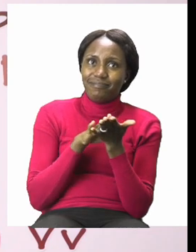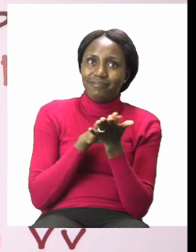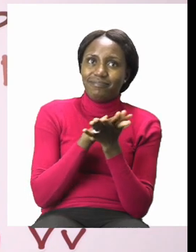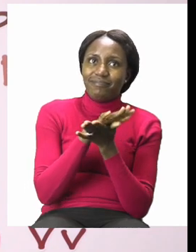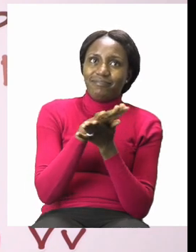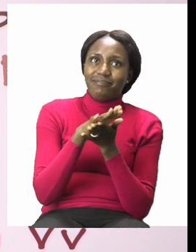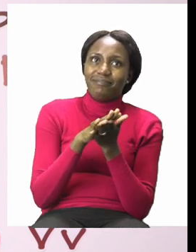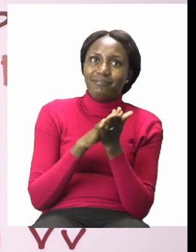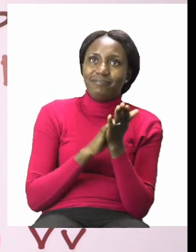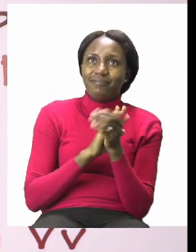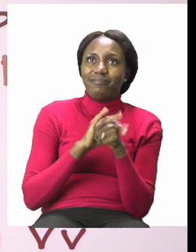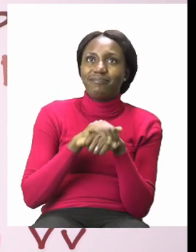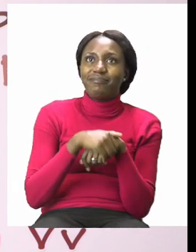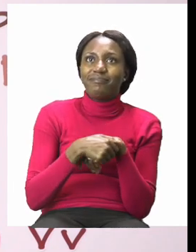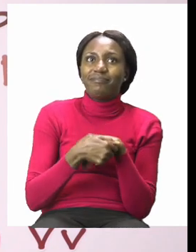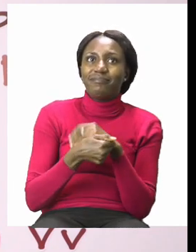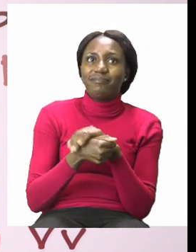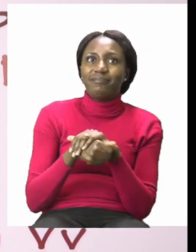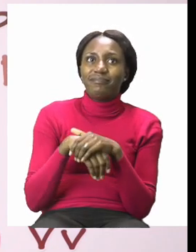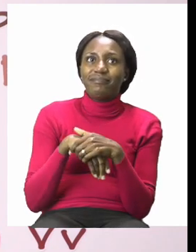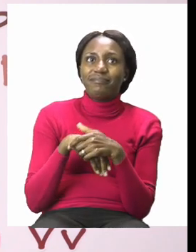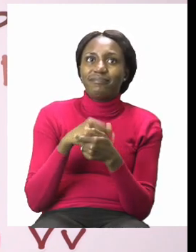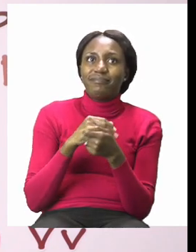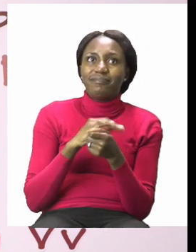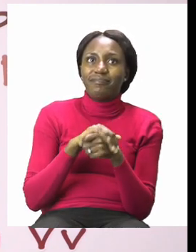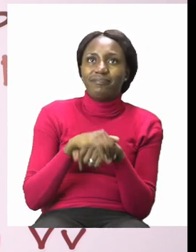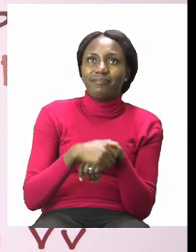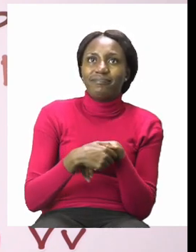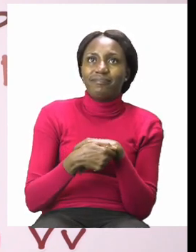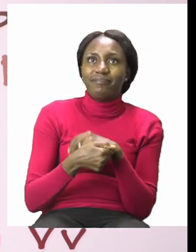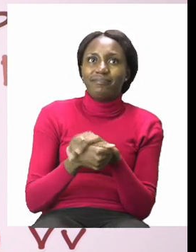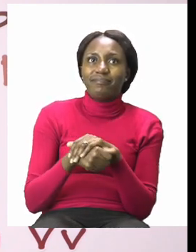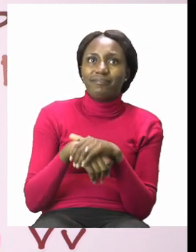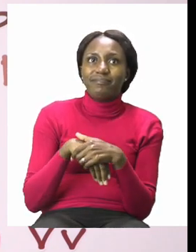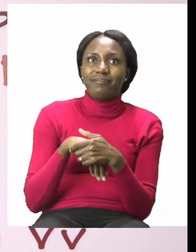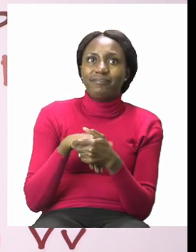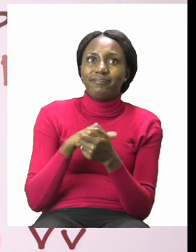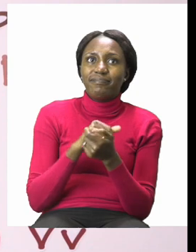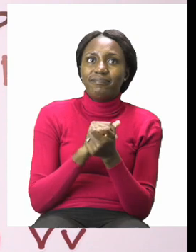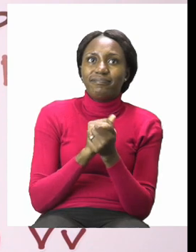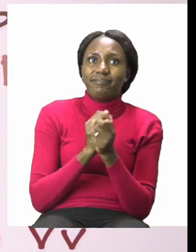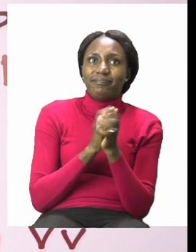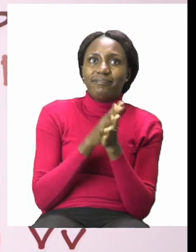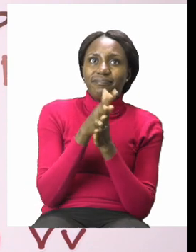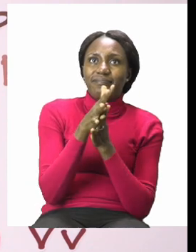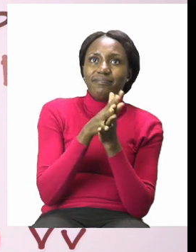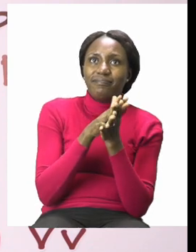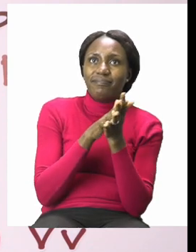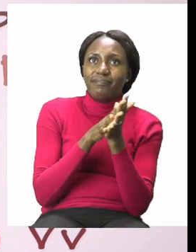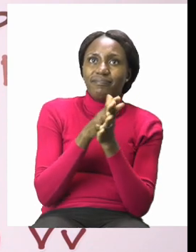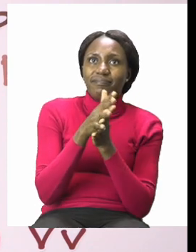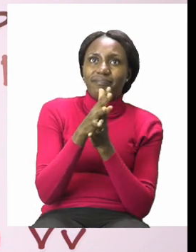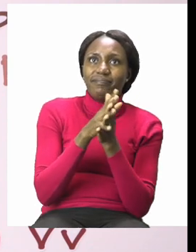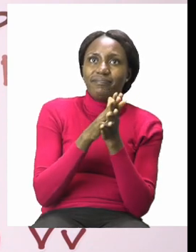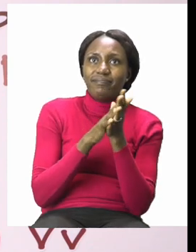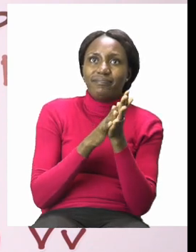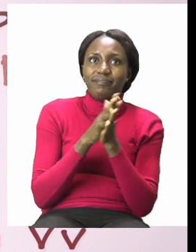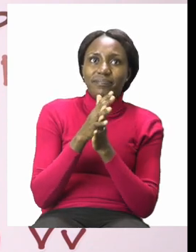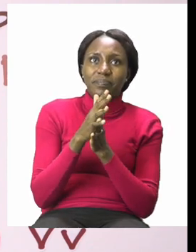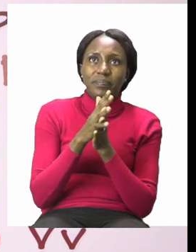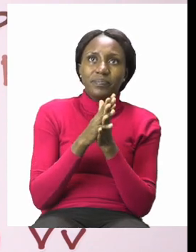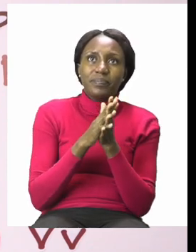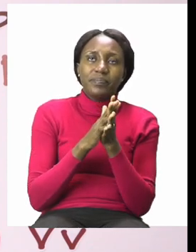round and round your hands in between your fingers